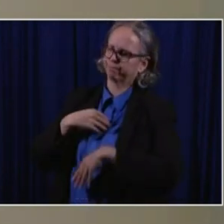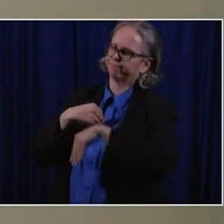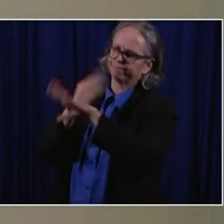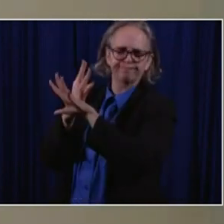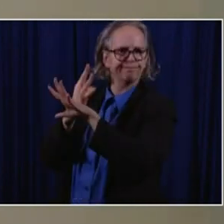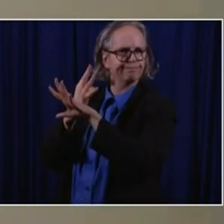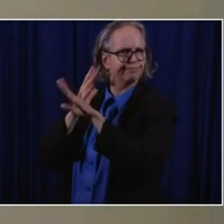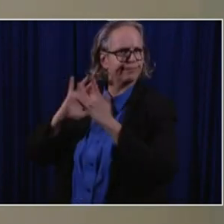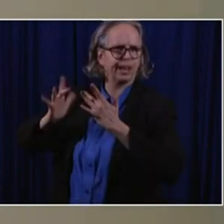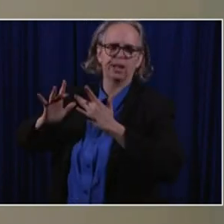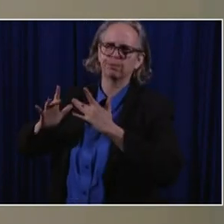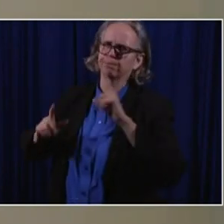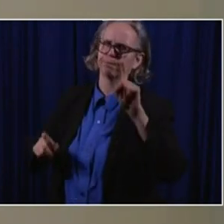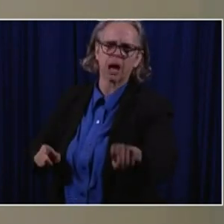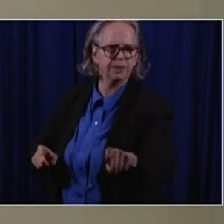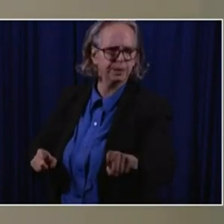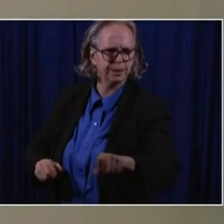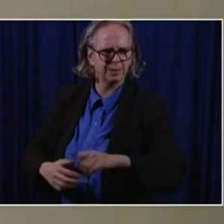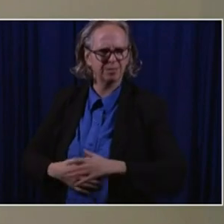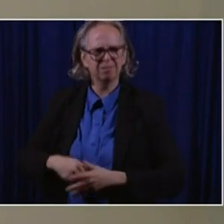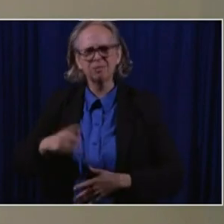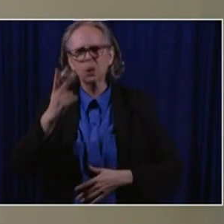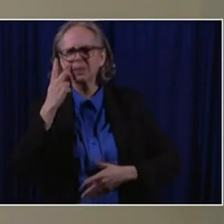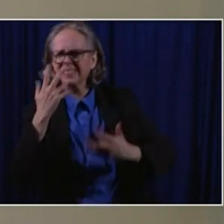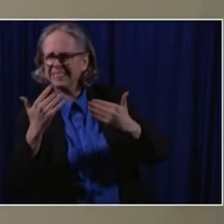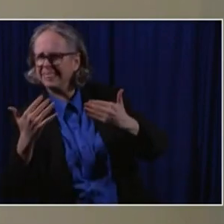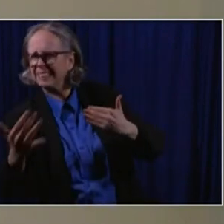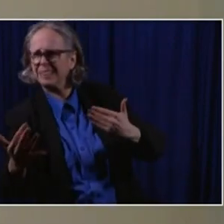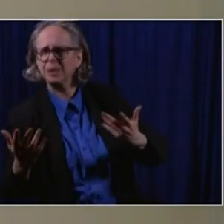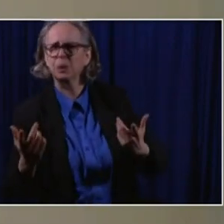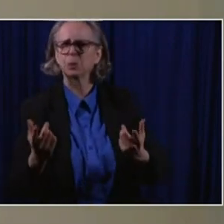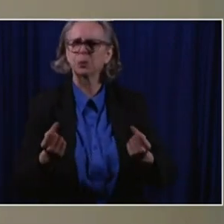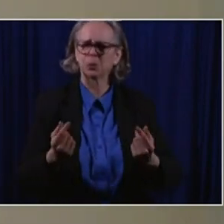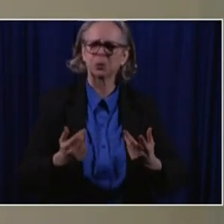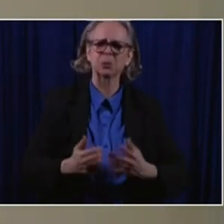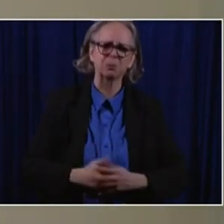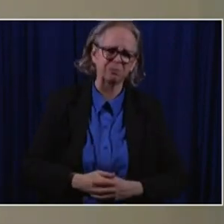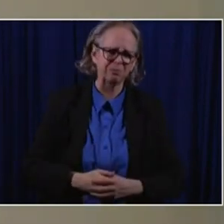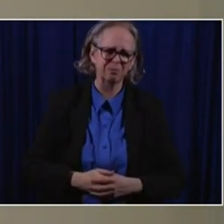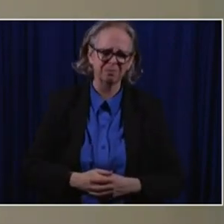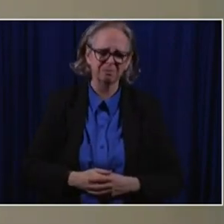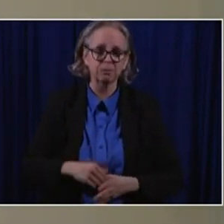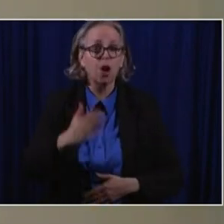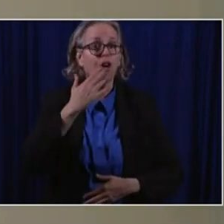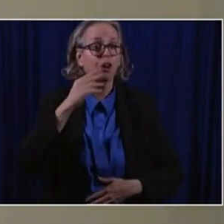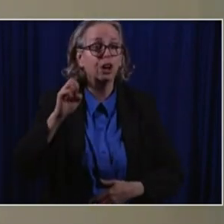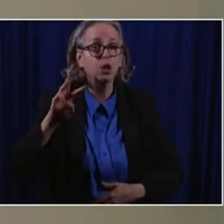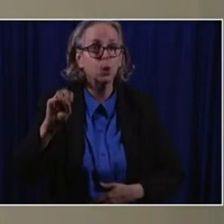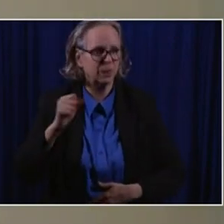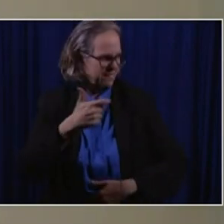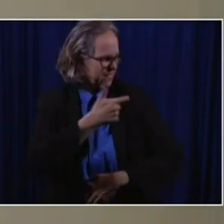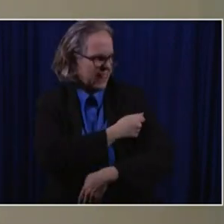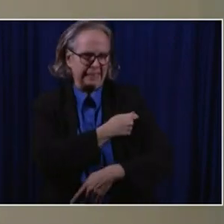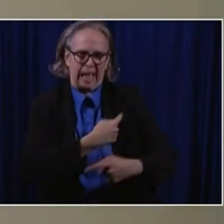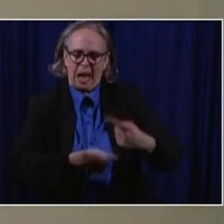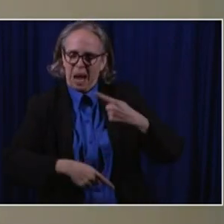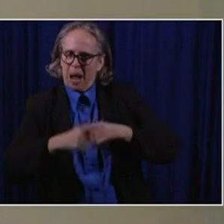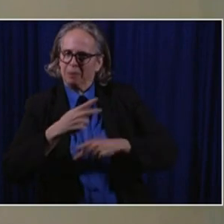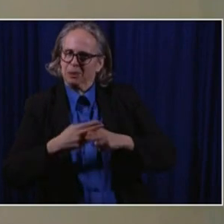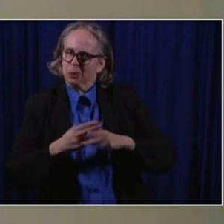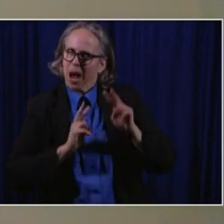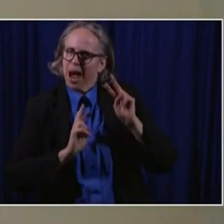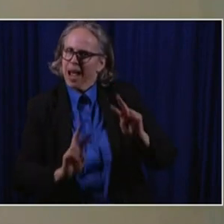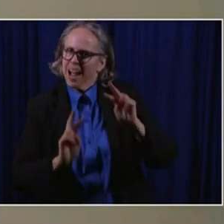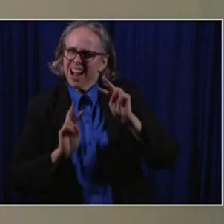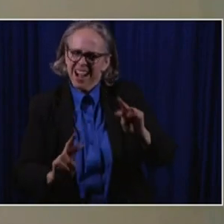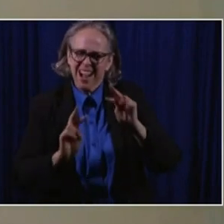weeks. Um, you know, certainly we're all waiting for the vaccine. Um, but at the same time, we have a great level of protection we have to give in the